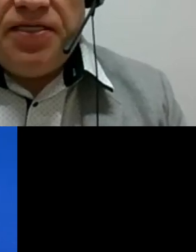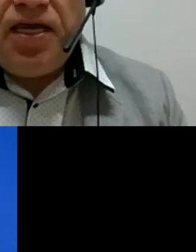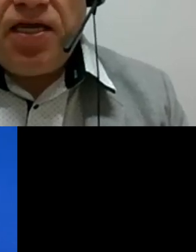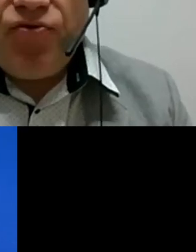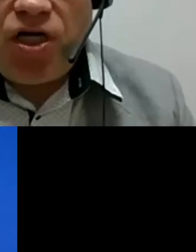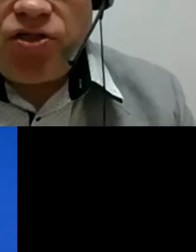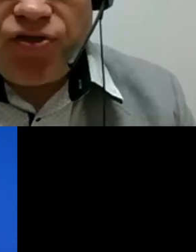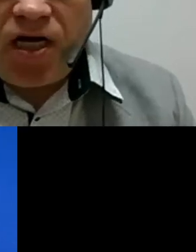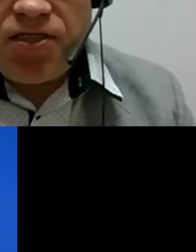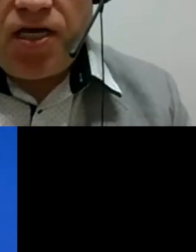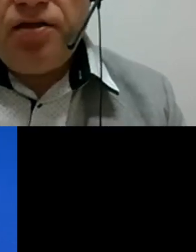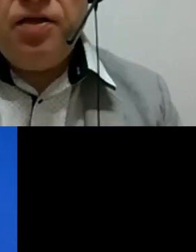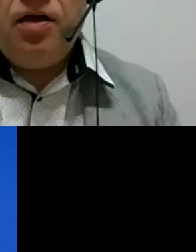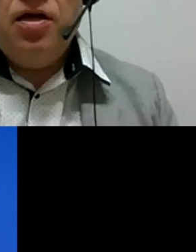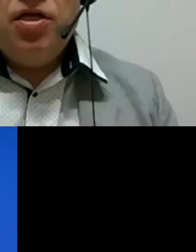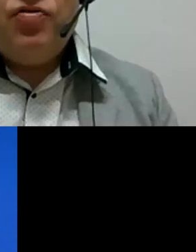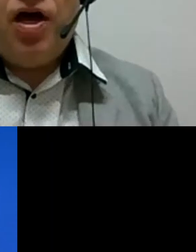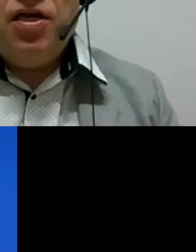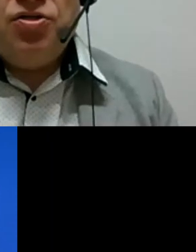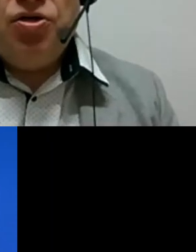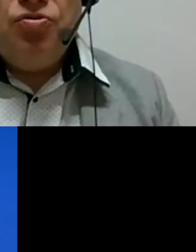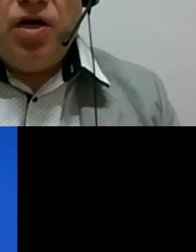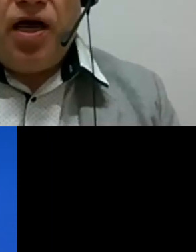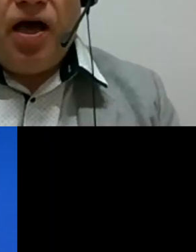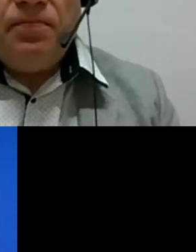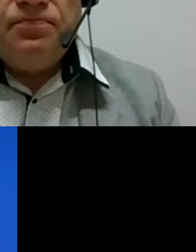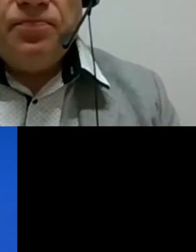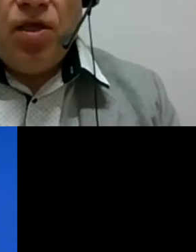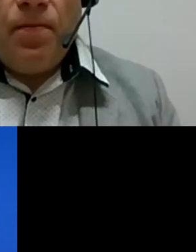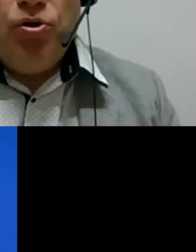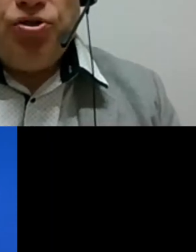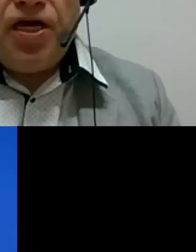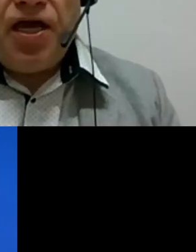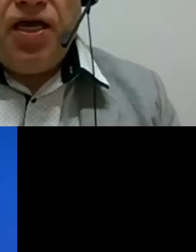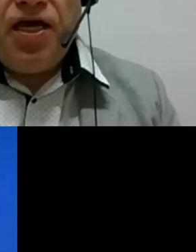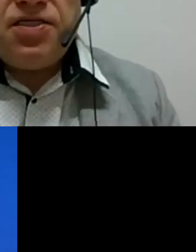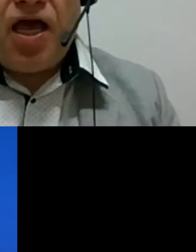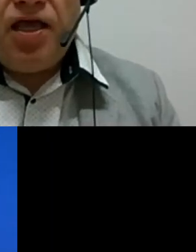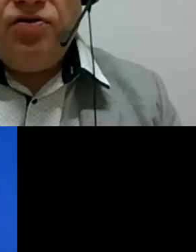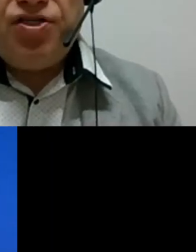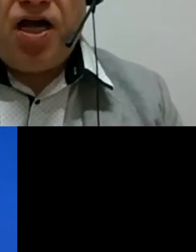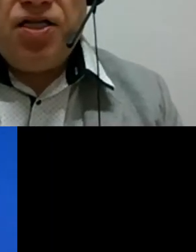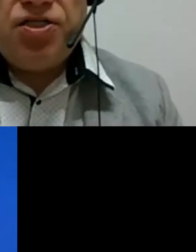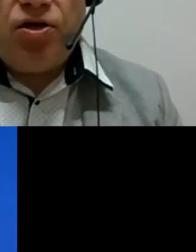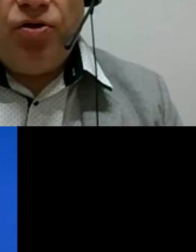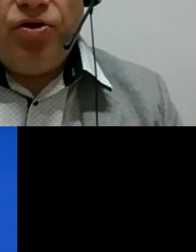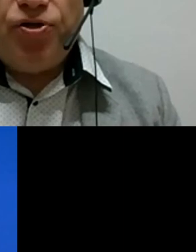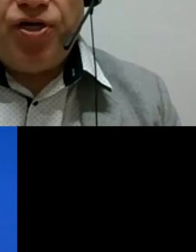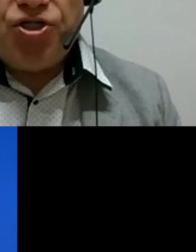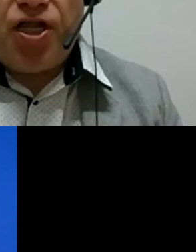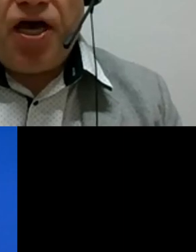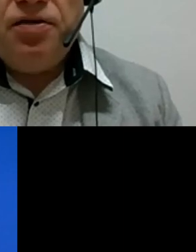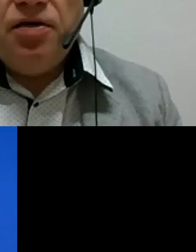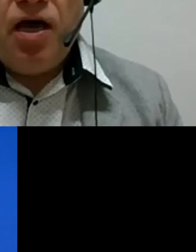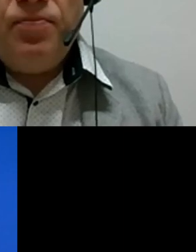taking research results and trying to put the ideas and the results on a